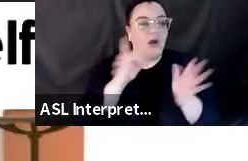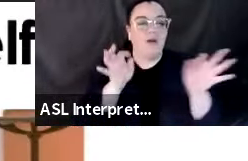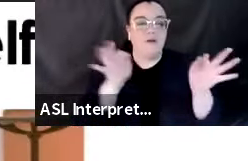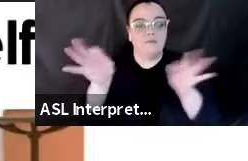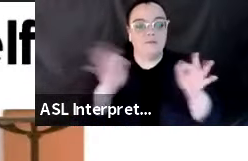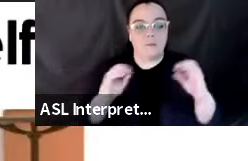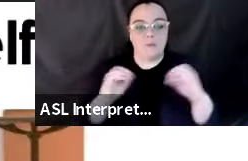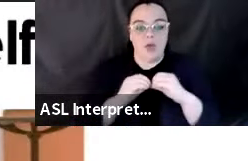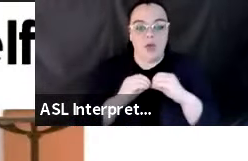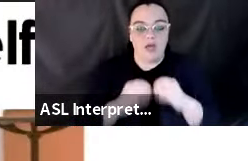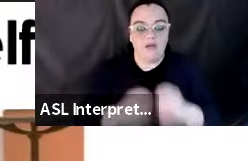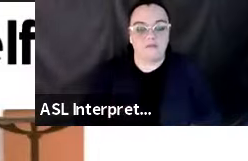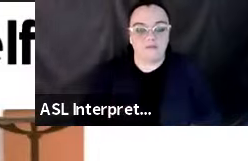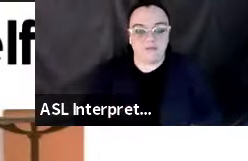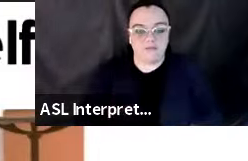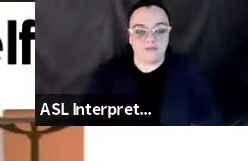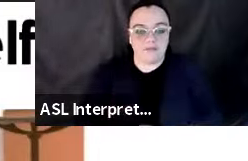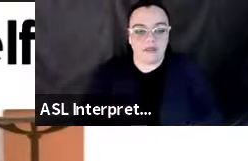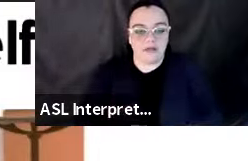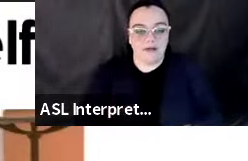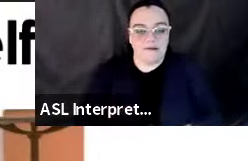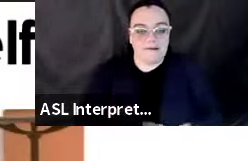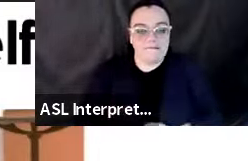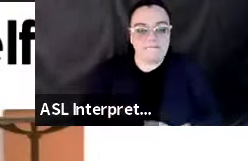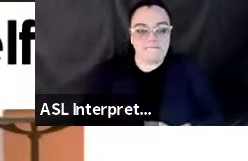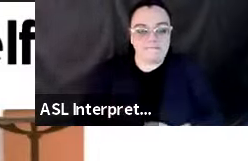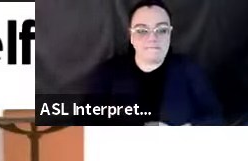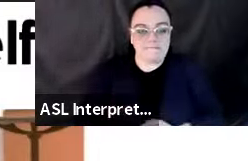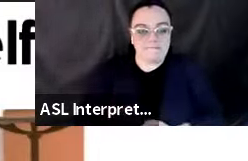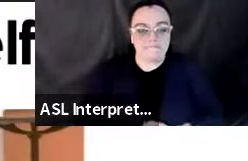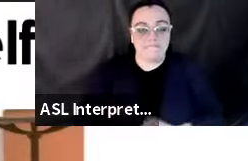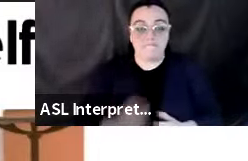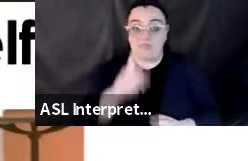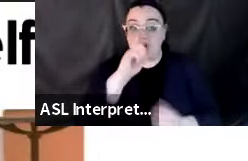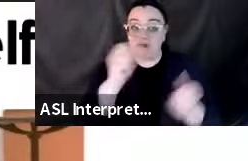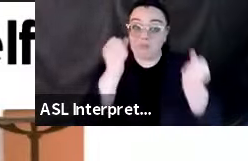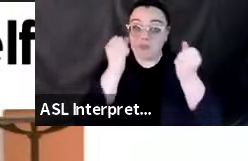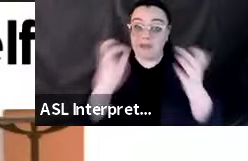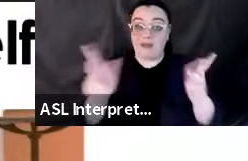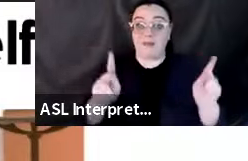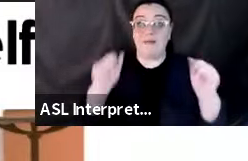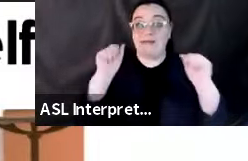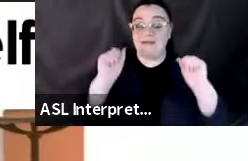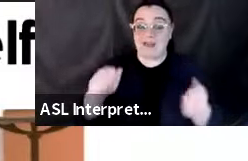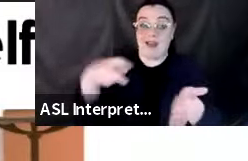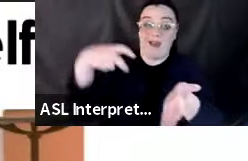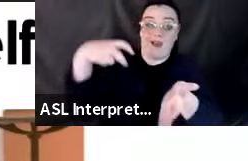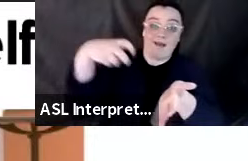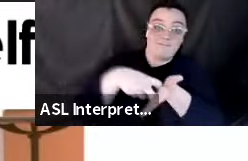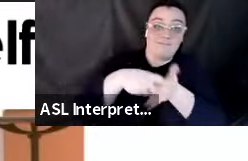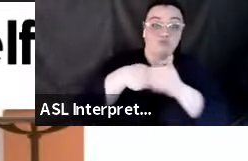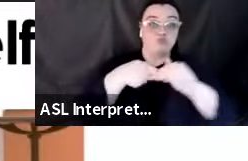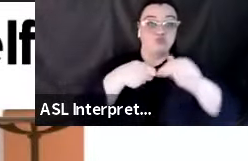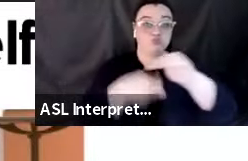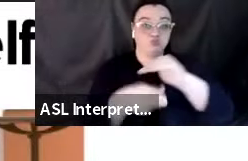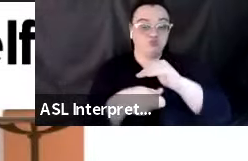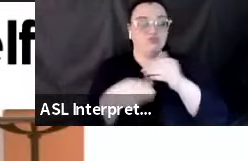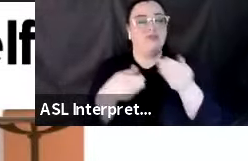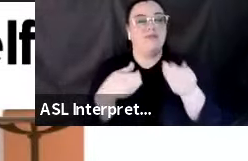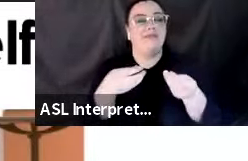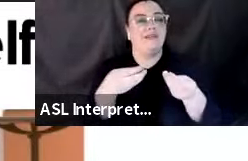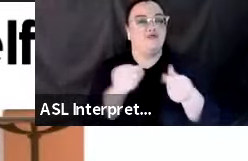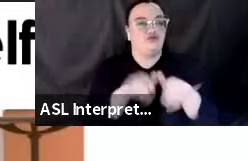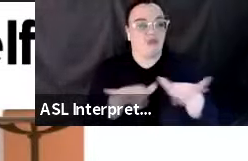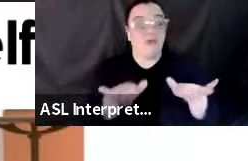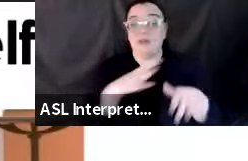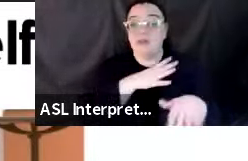details. For many people who are able to get down and make themselves a small target, it is